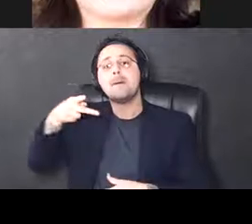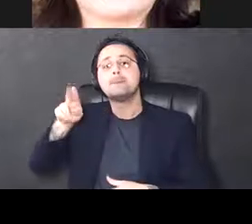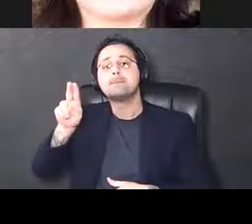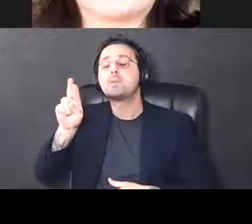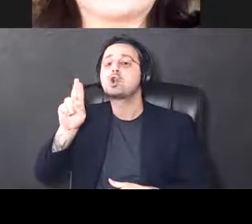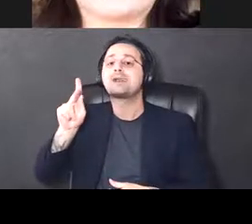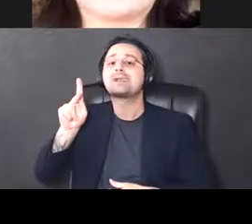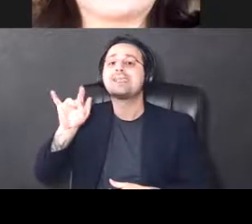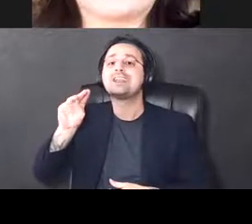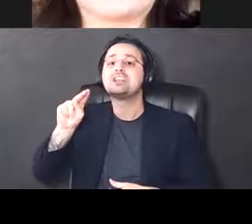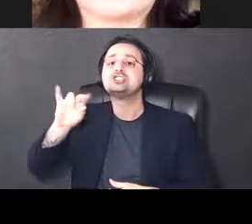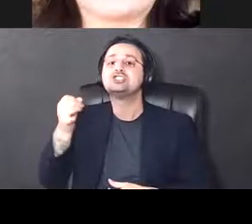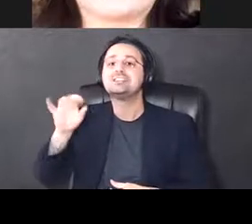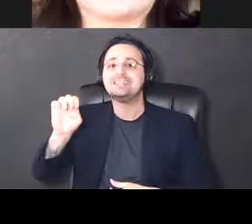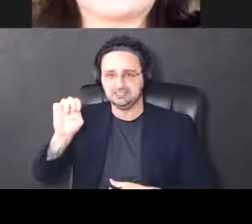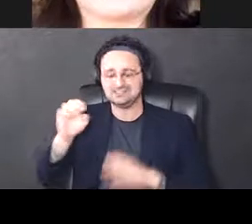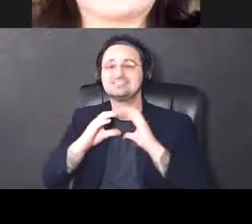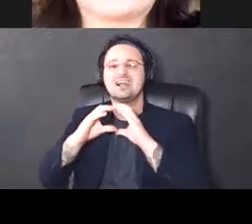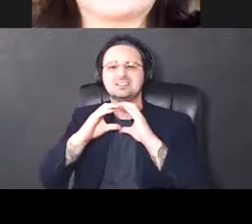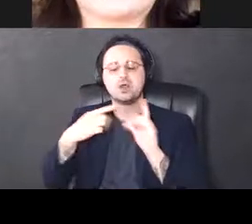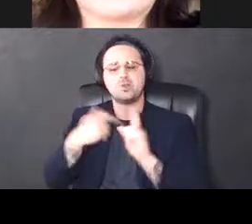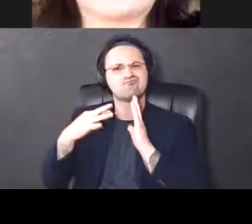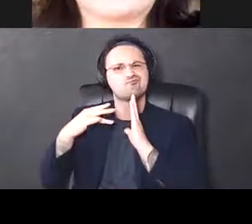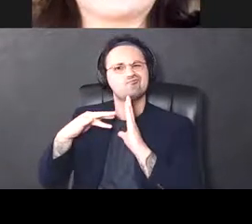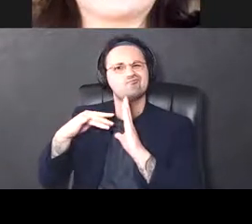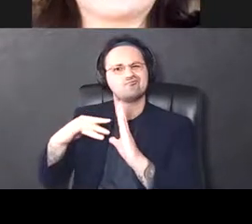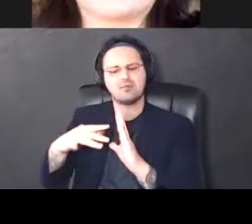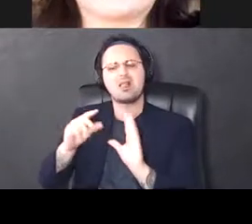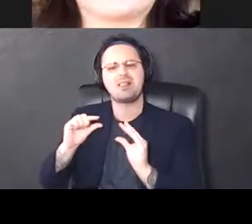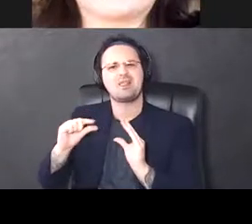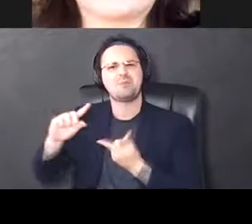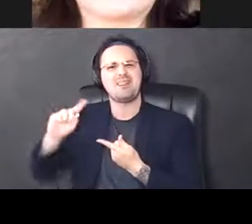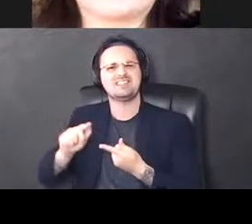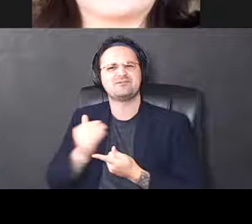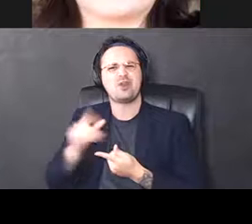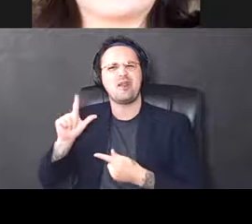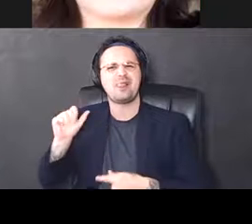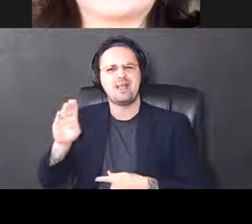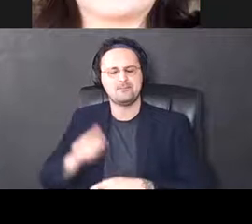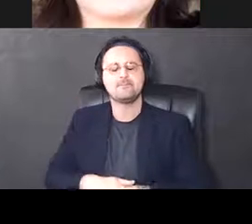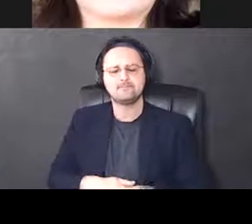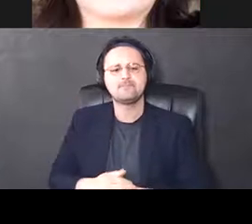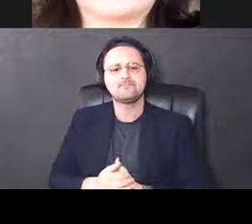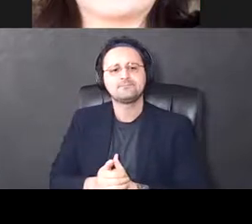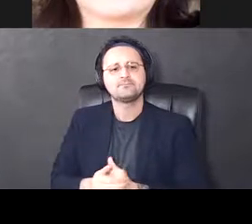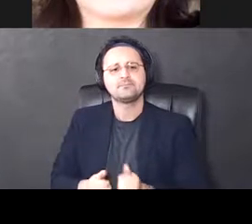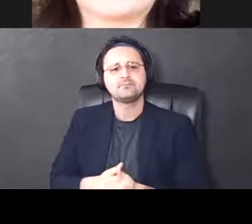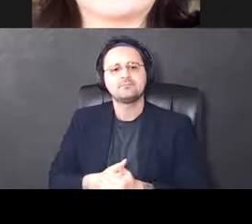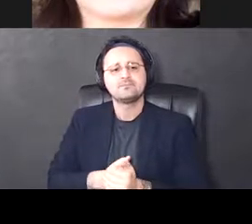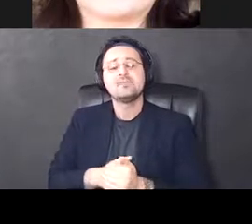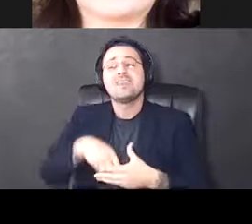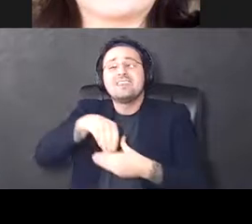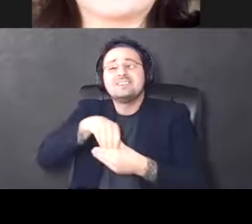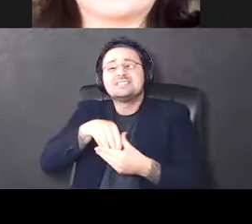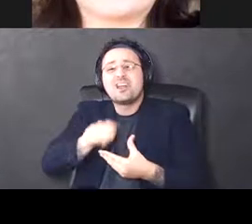brain cells within the striatum, but we study that a little bit less in our lab. And even within these sensitive areas,